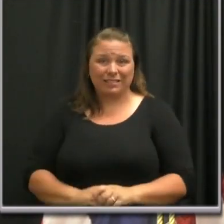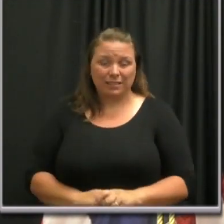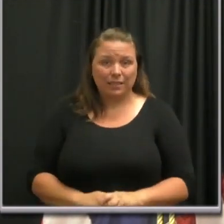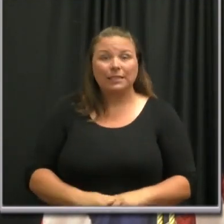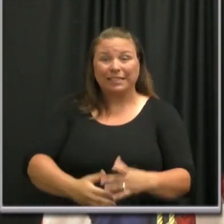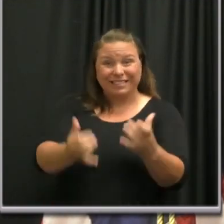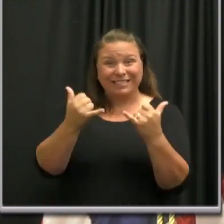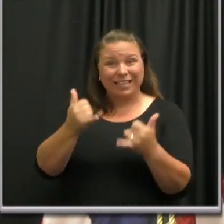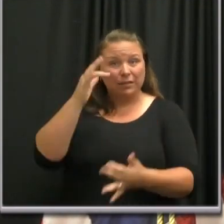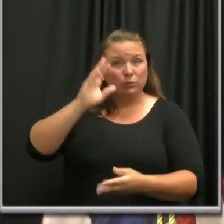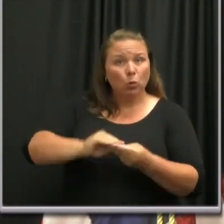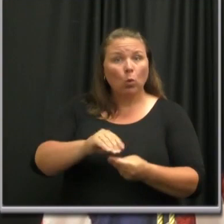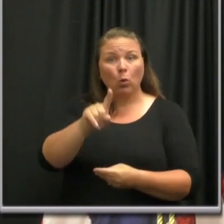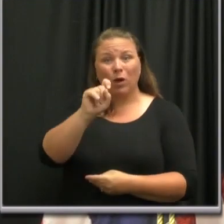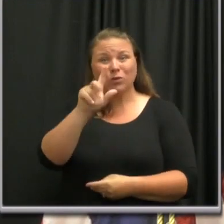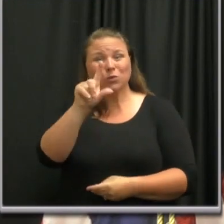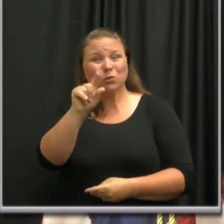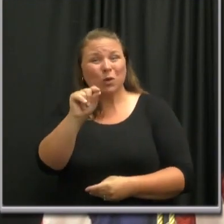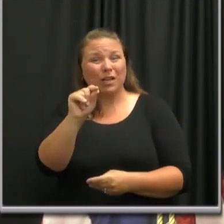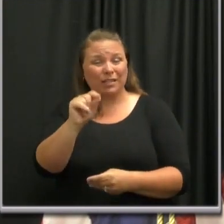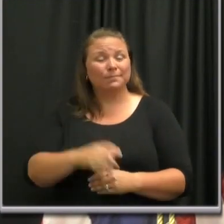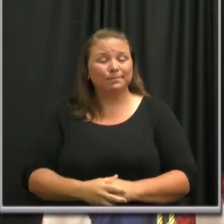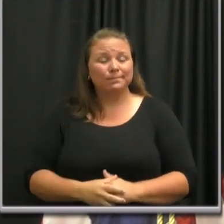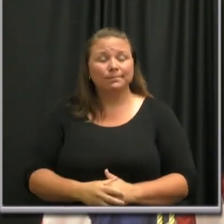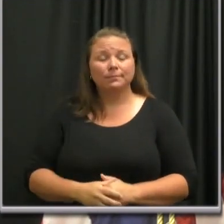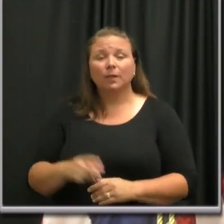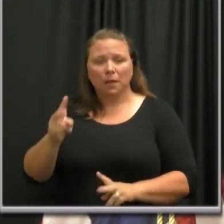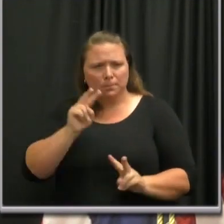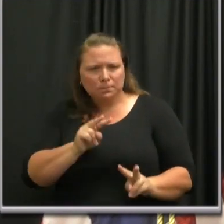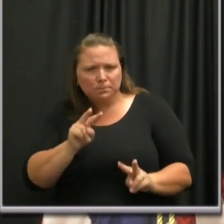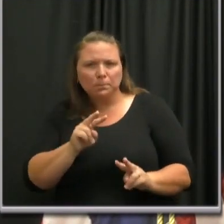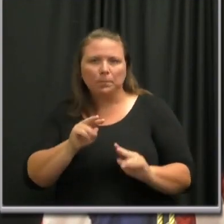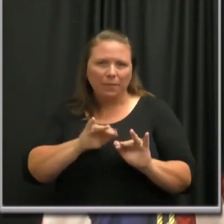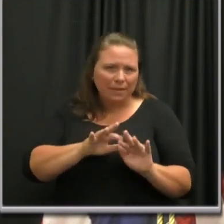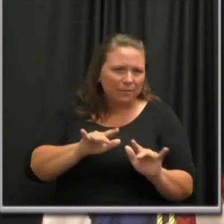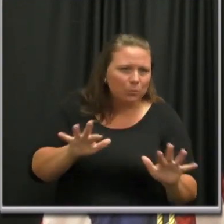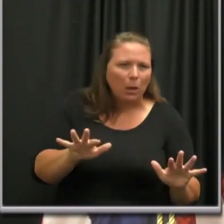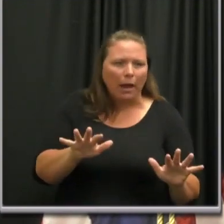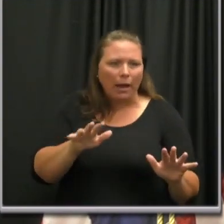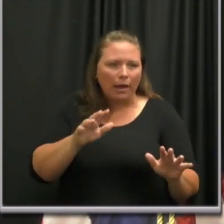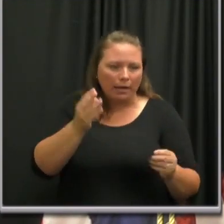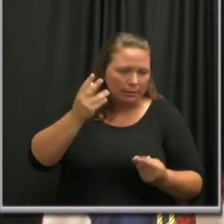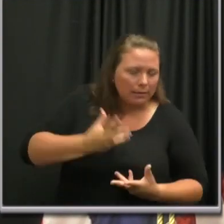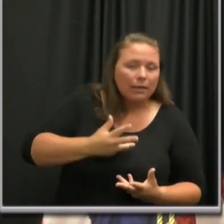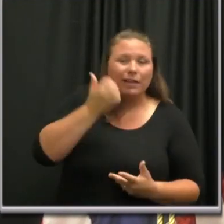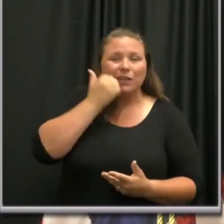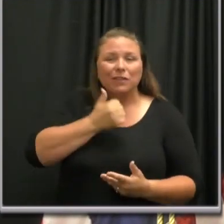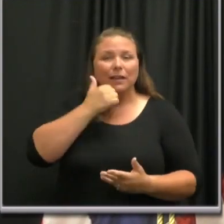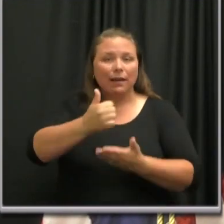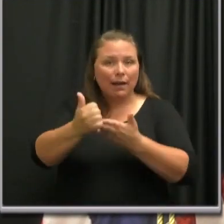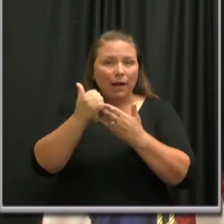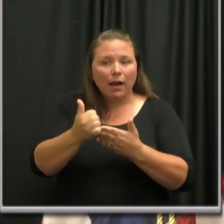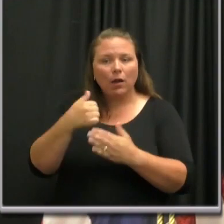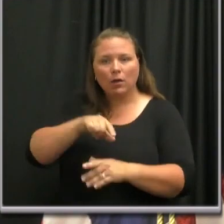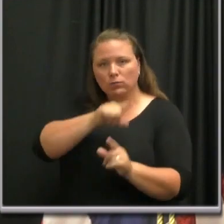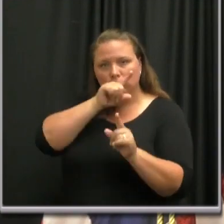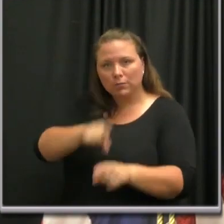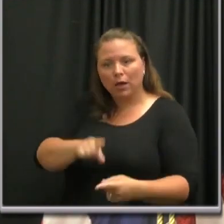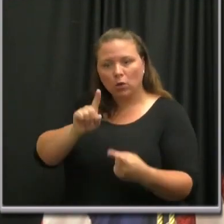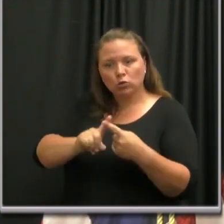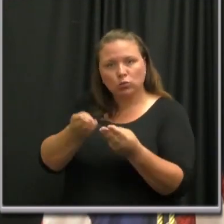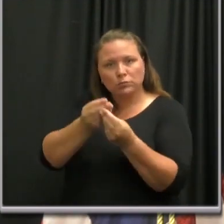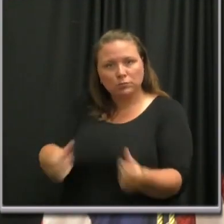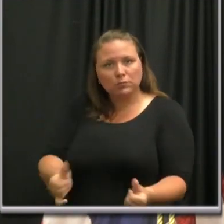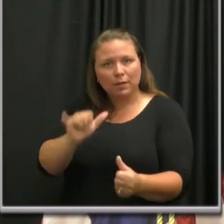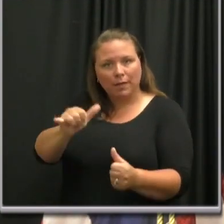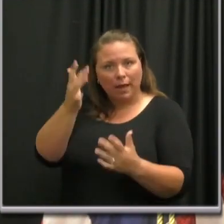Today, we have over 120. They're monitoring the spread of the virus and give us information daily that informs our response to this pandemic.